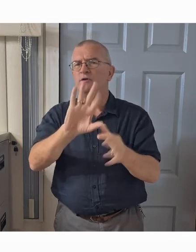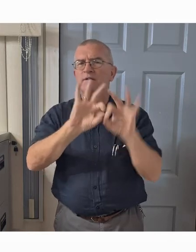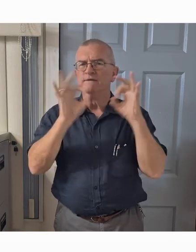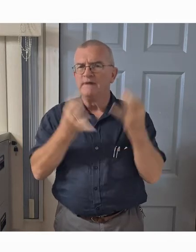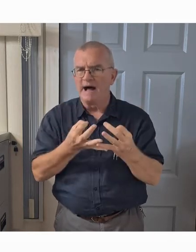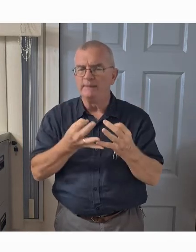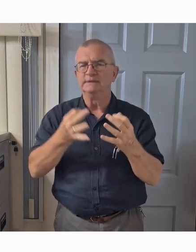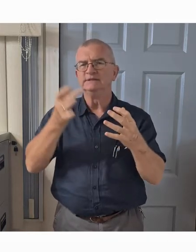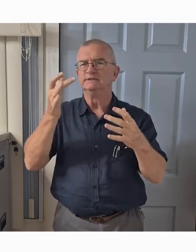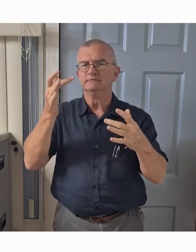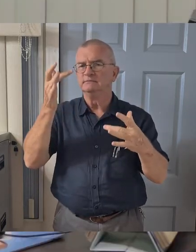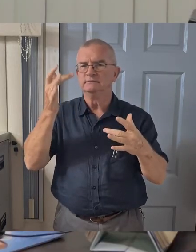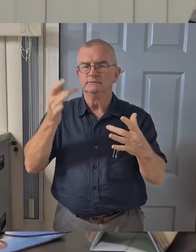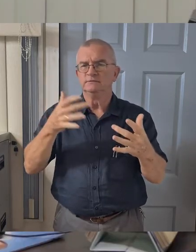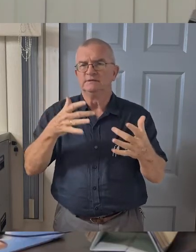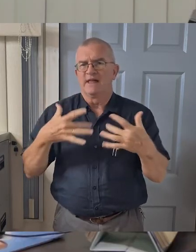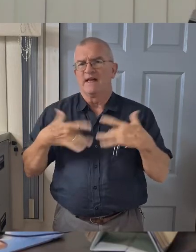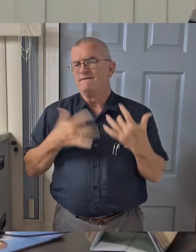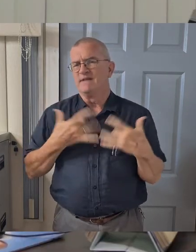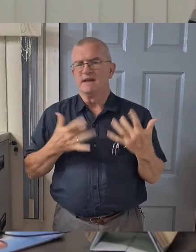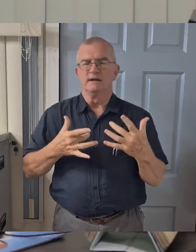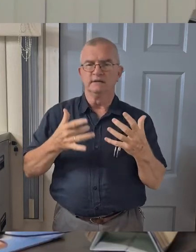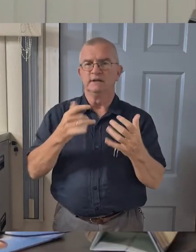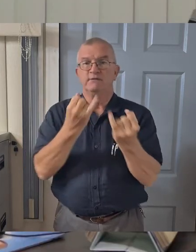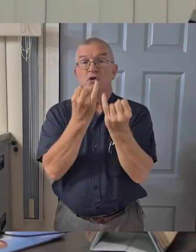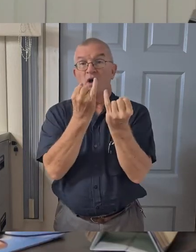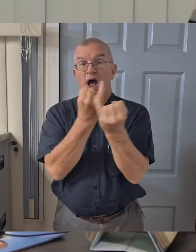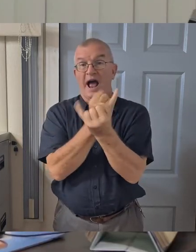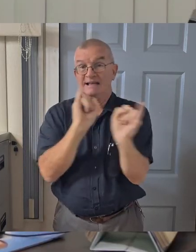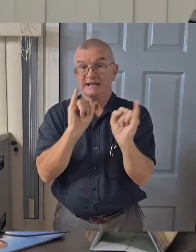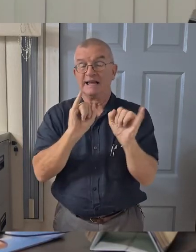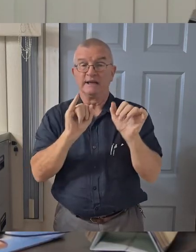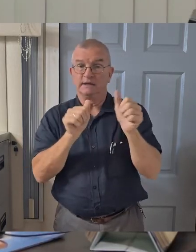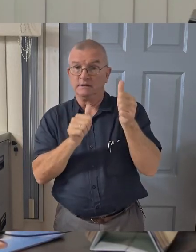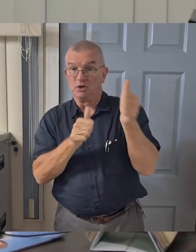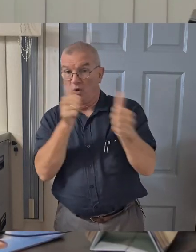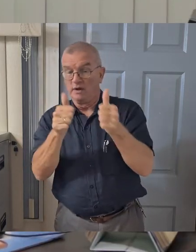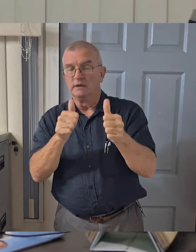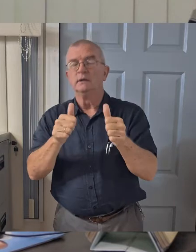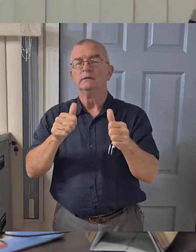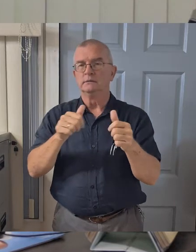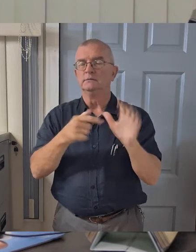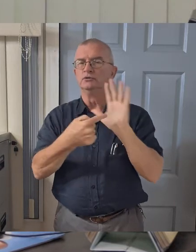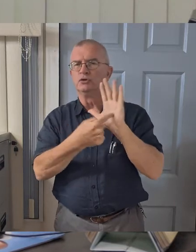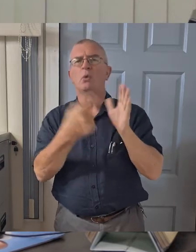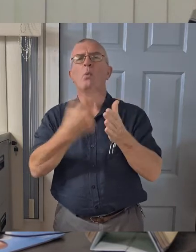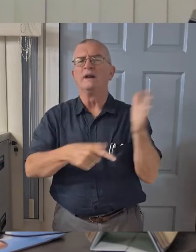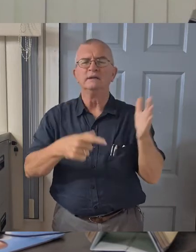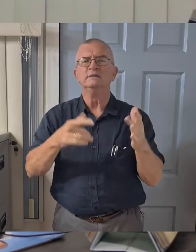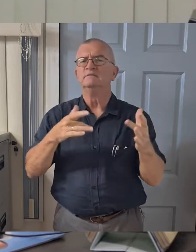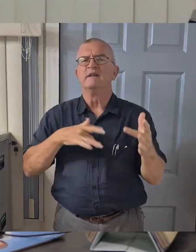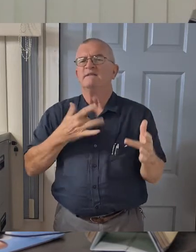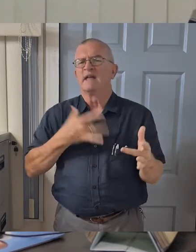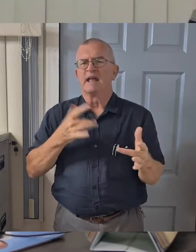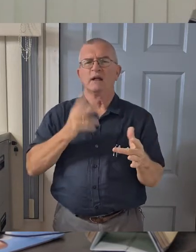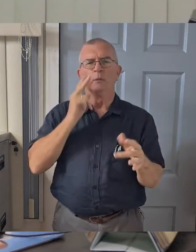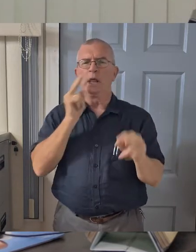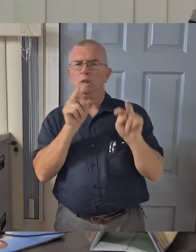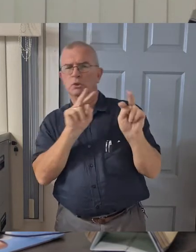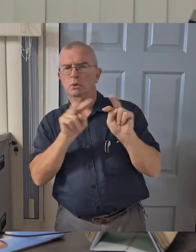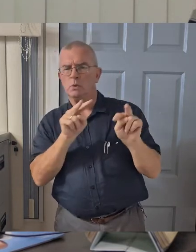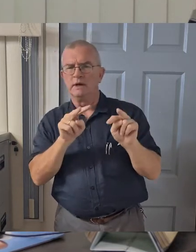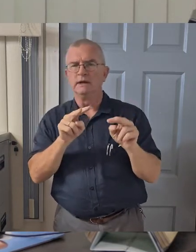in isolation or quarantine, it allows you to indicate what symptoms any of your family members are